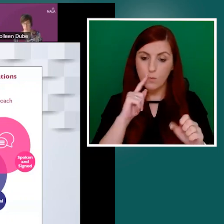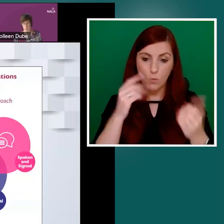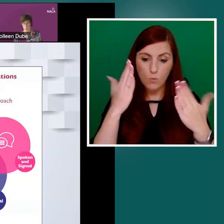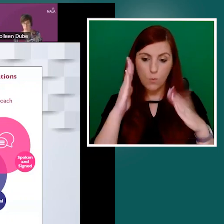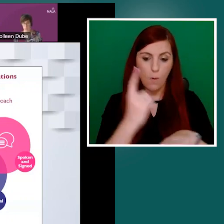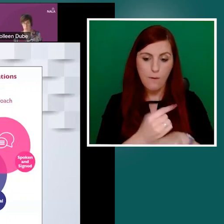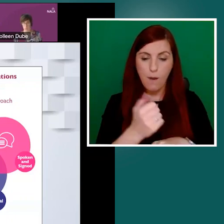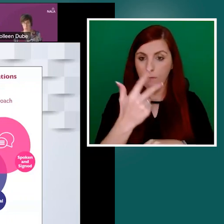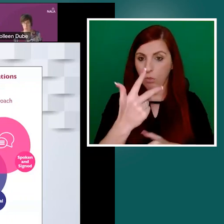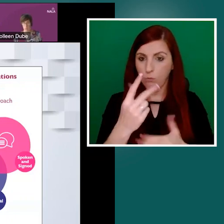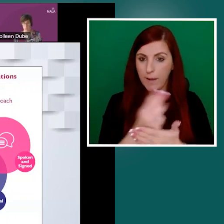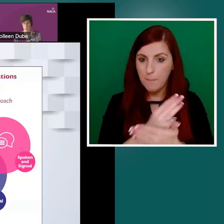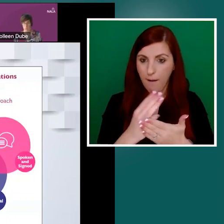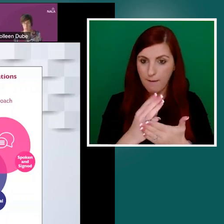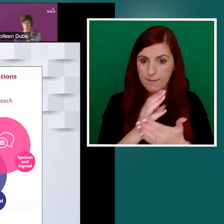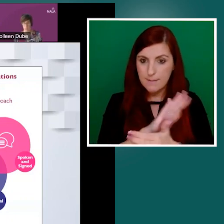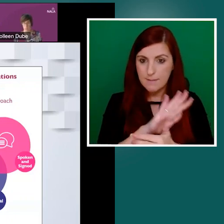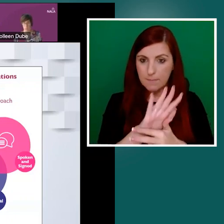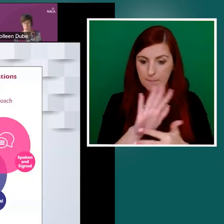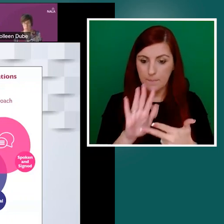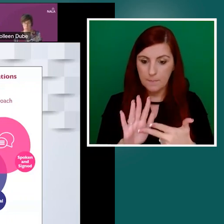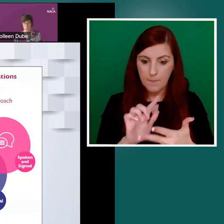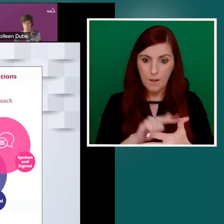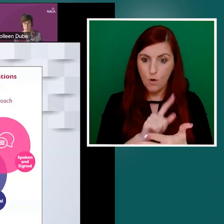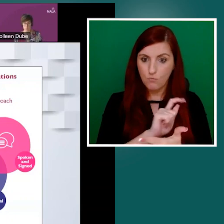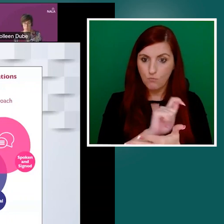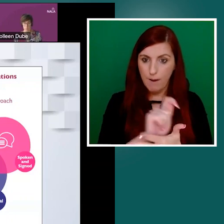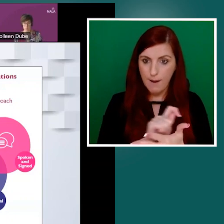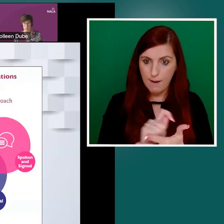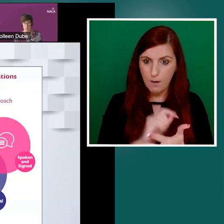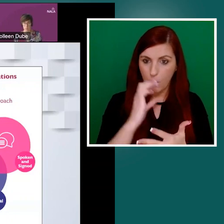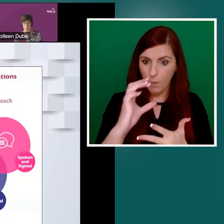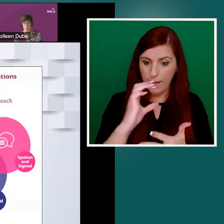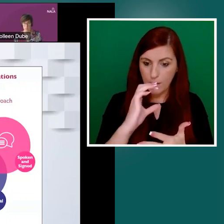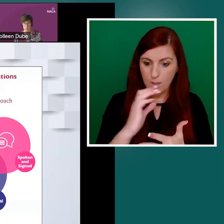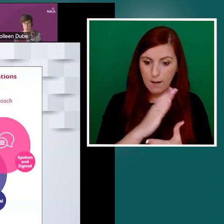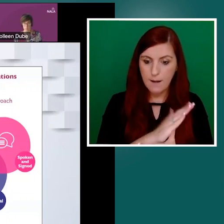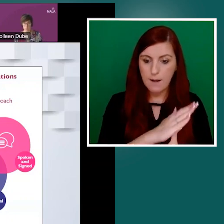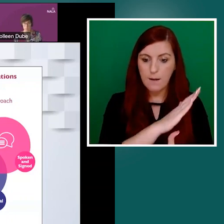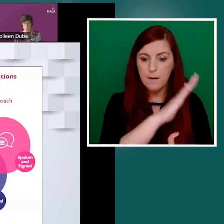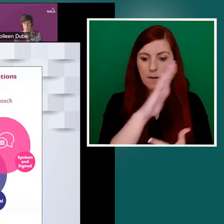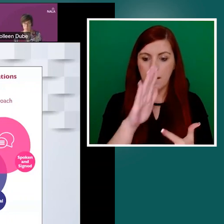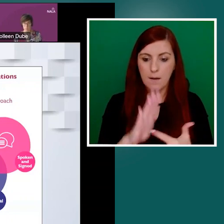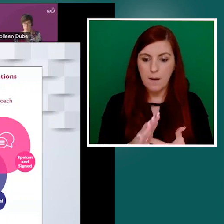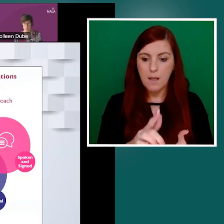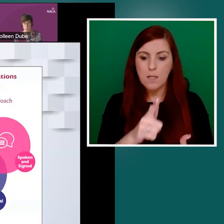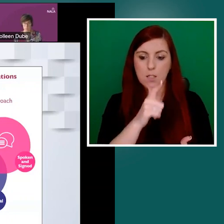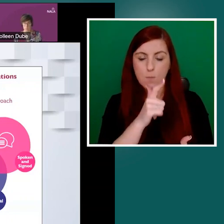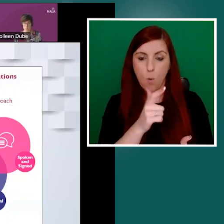design guidance, or spoken and signed guidance, and digital guidance.